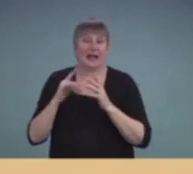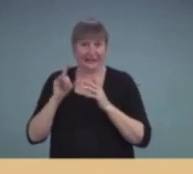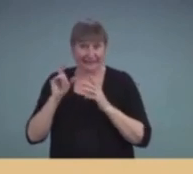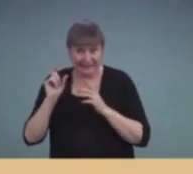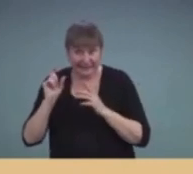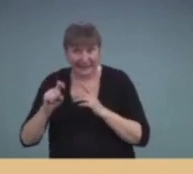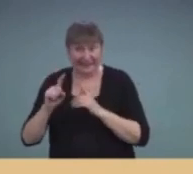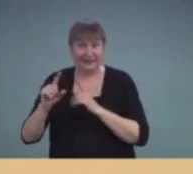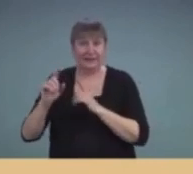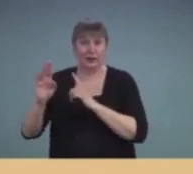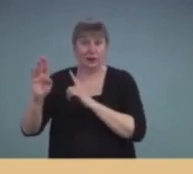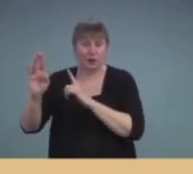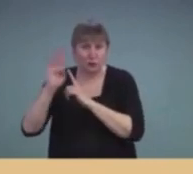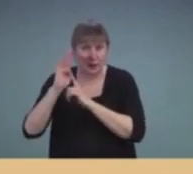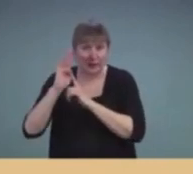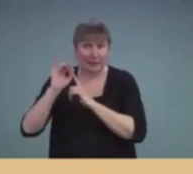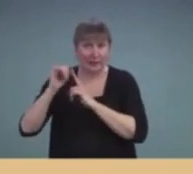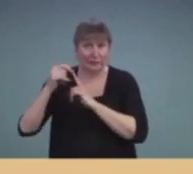focus provides.